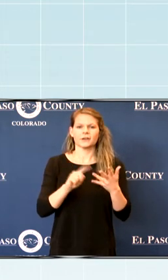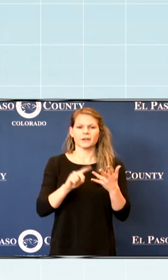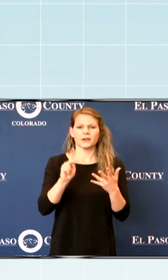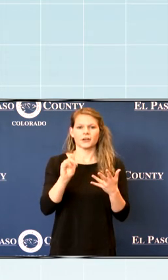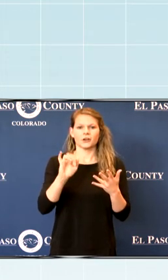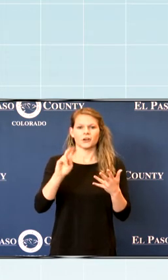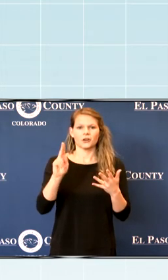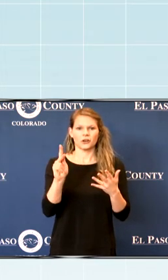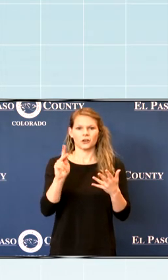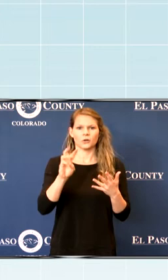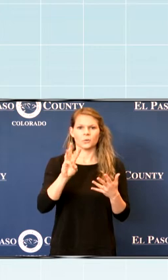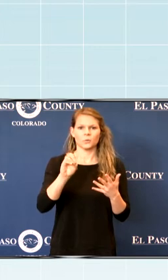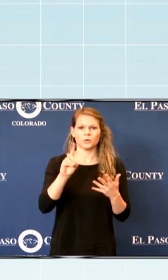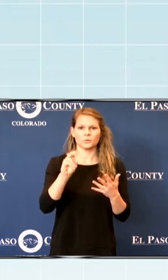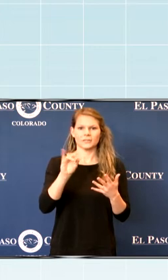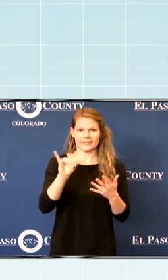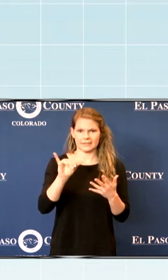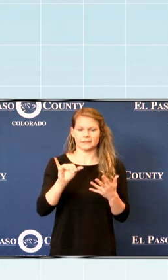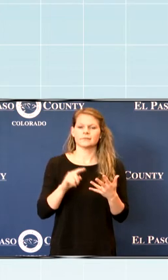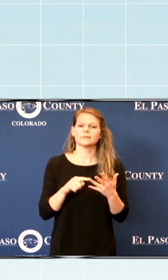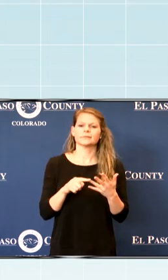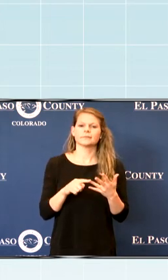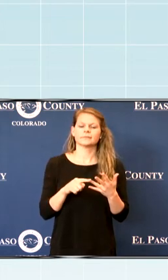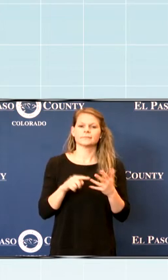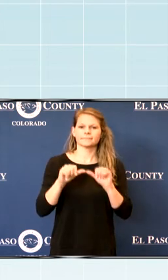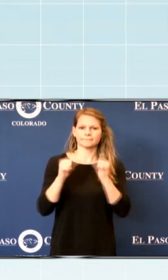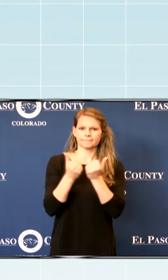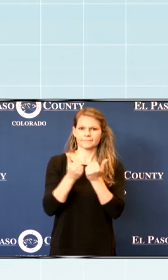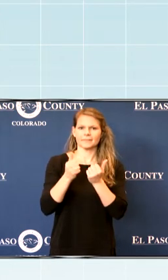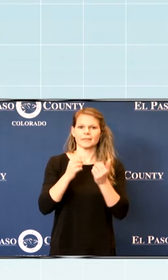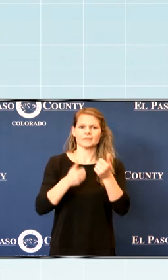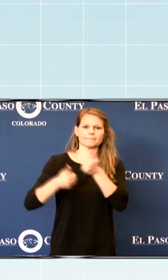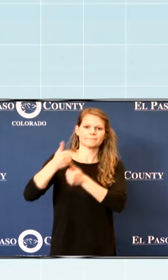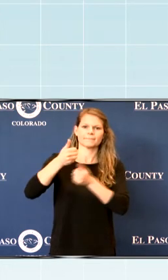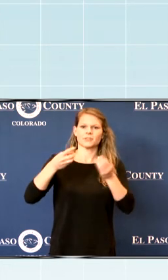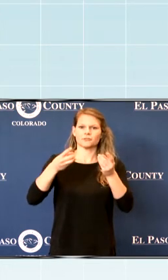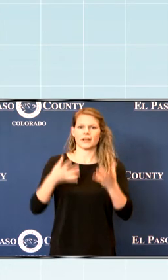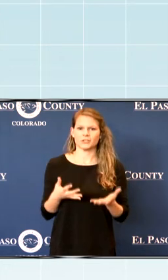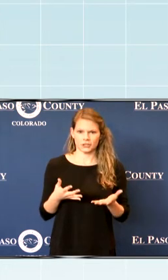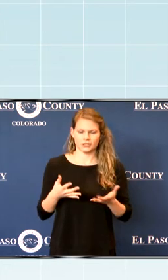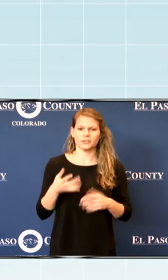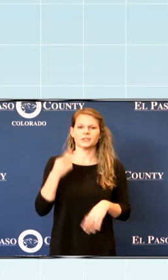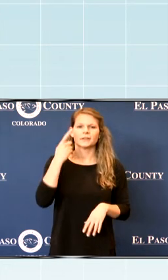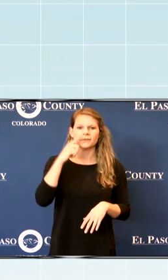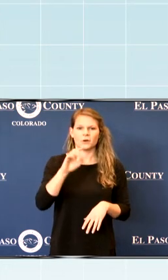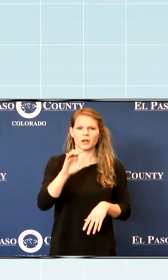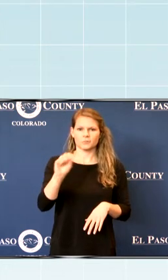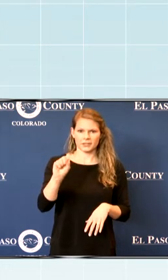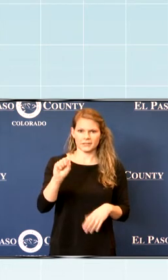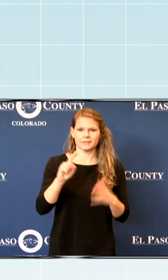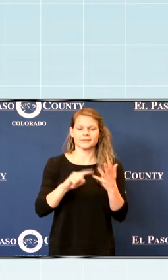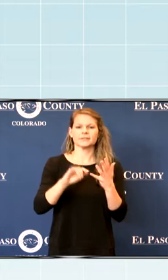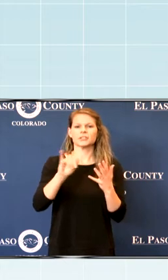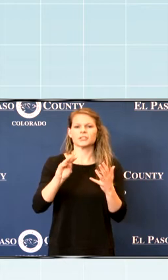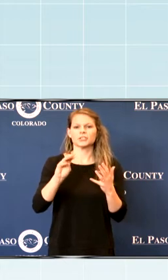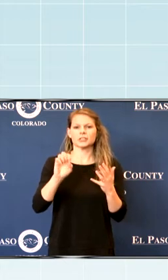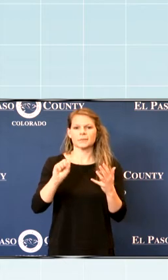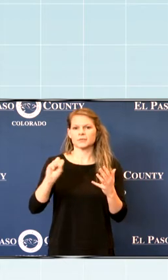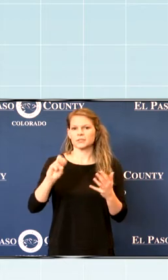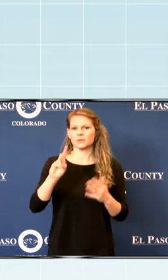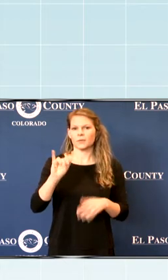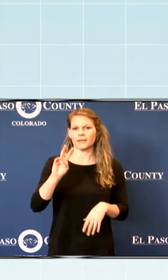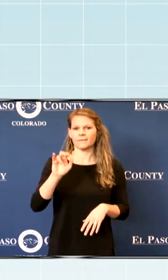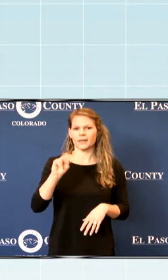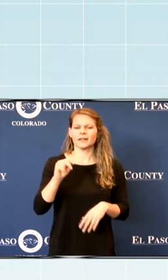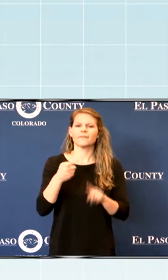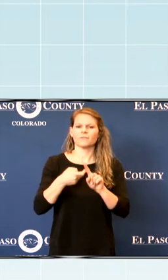Kurt Woundy, Associate Executive Director, NAMI of Colorado Springs. James Sullivan will join us remotely